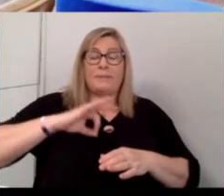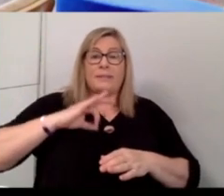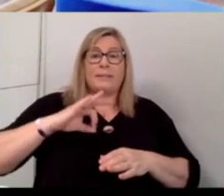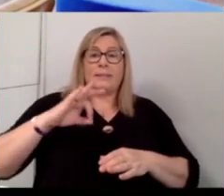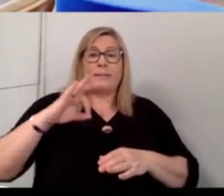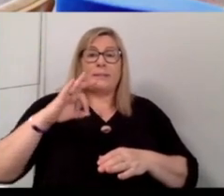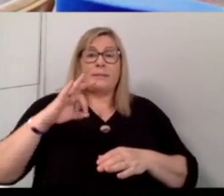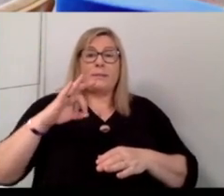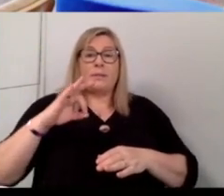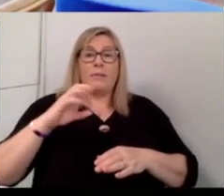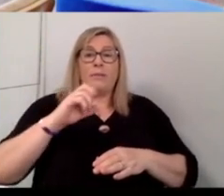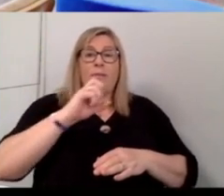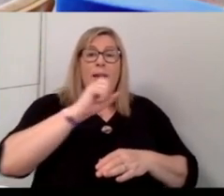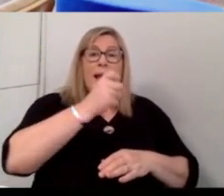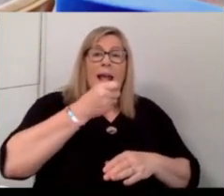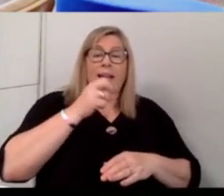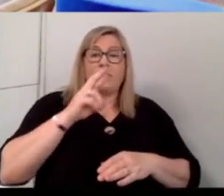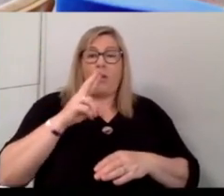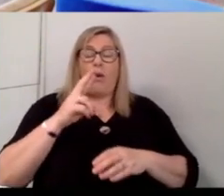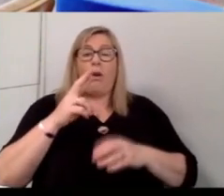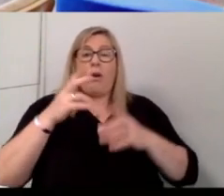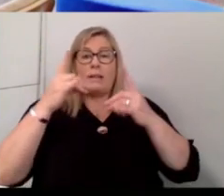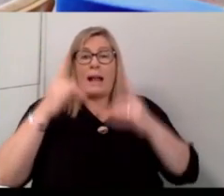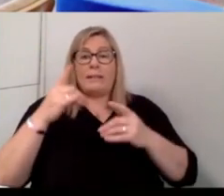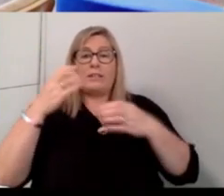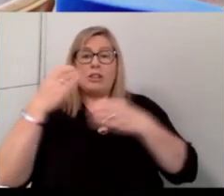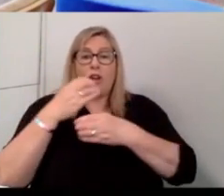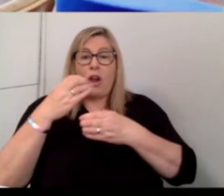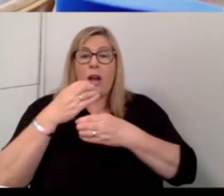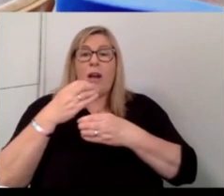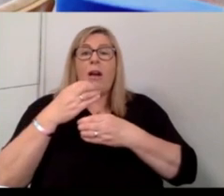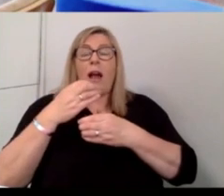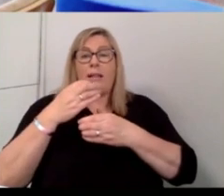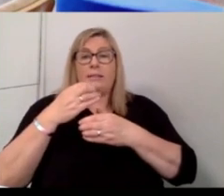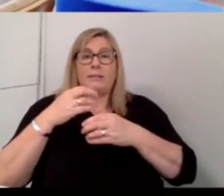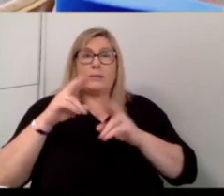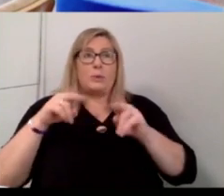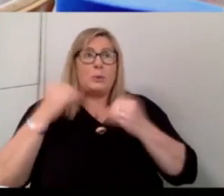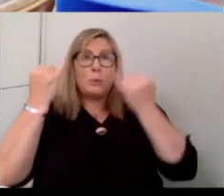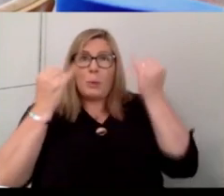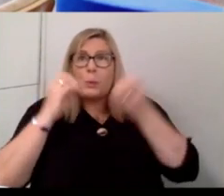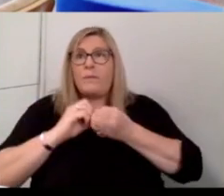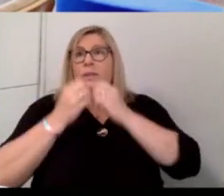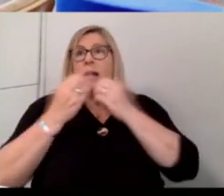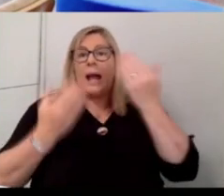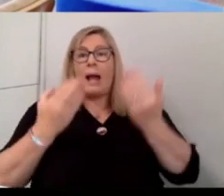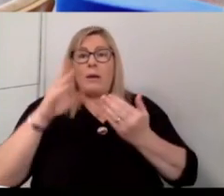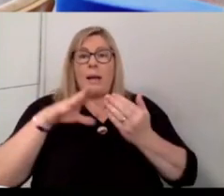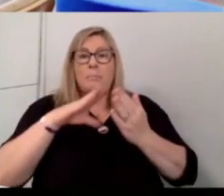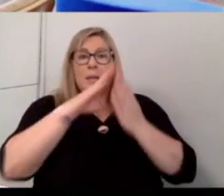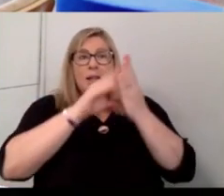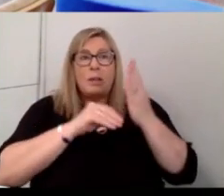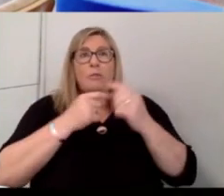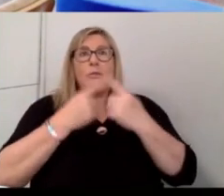XR and healthcare in terms of innovation and how it can be adopted by different aspects of healthcare.